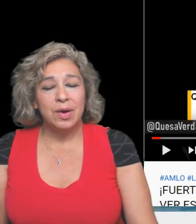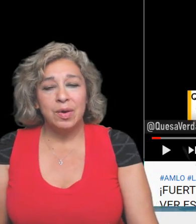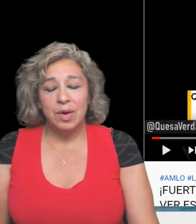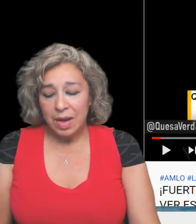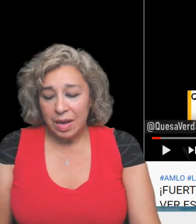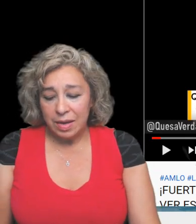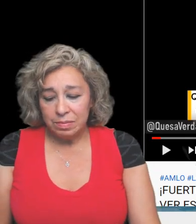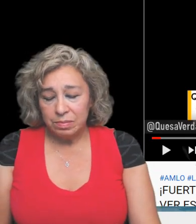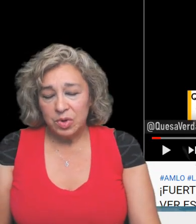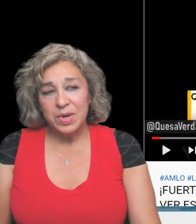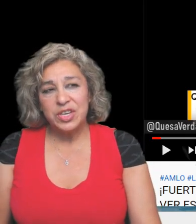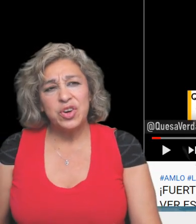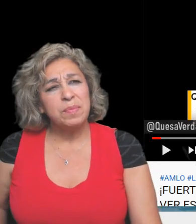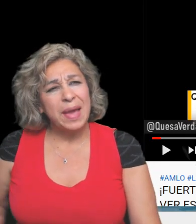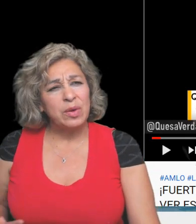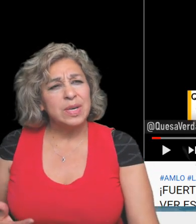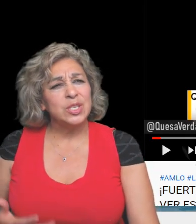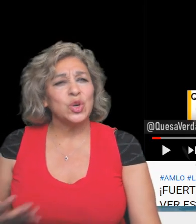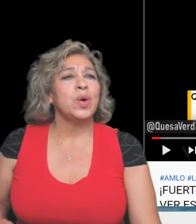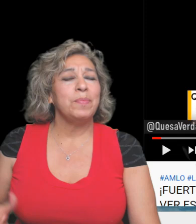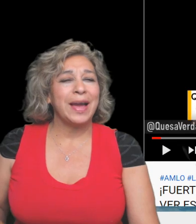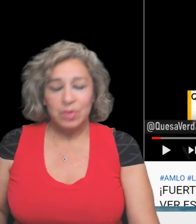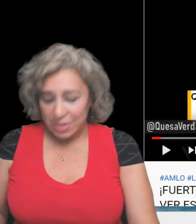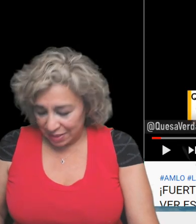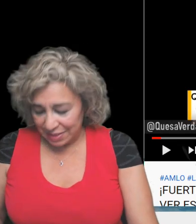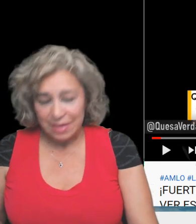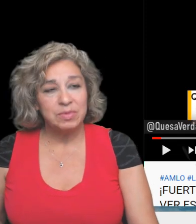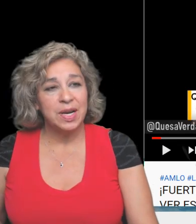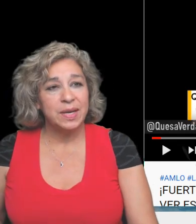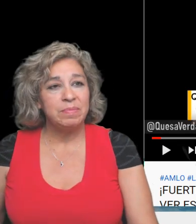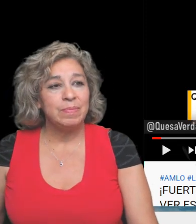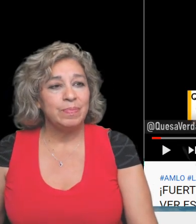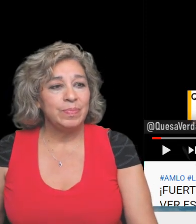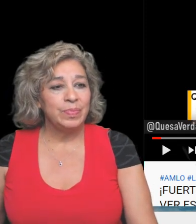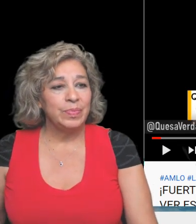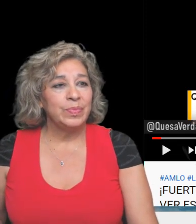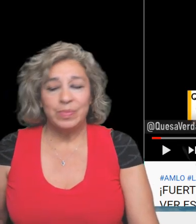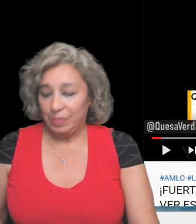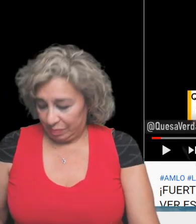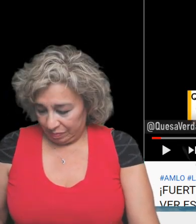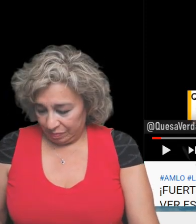returning backwards or going backwards at the same time